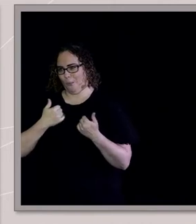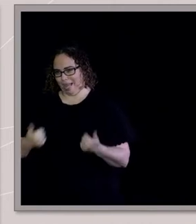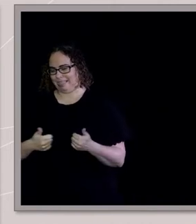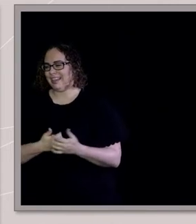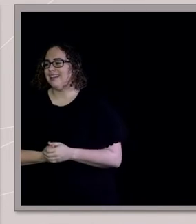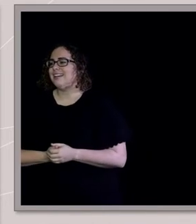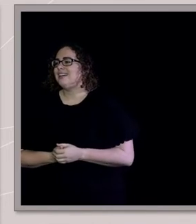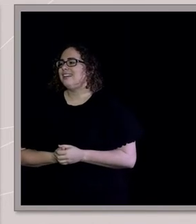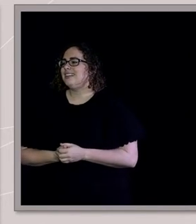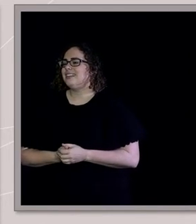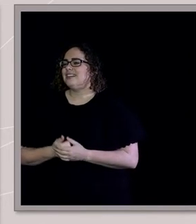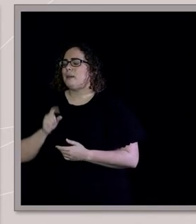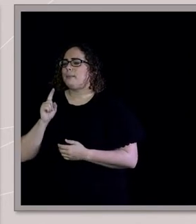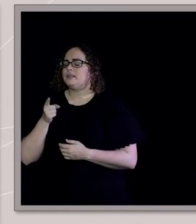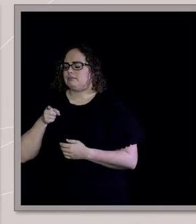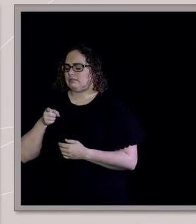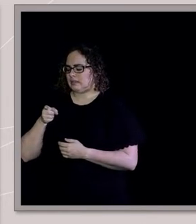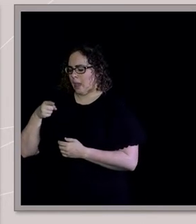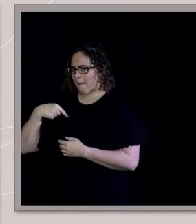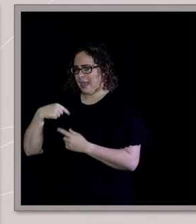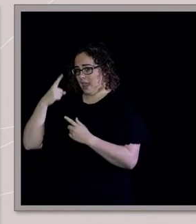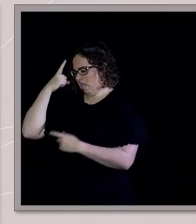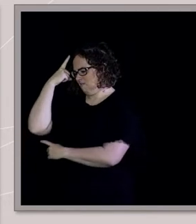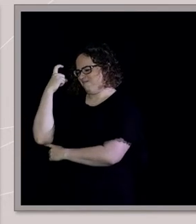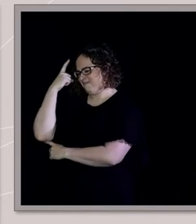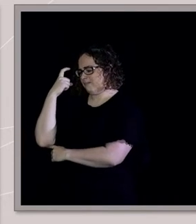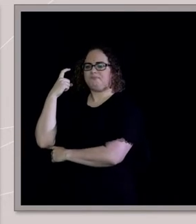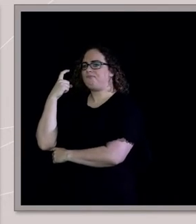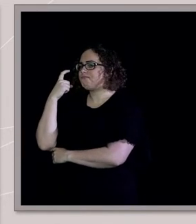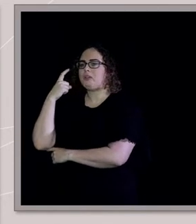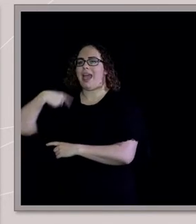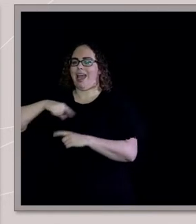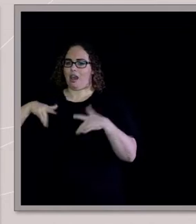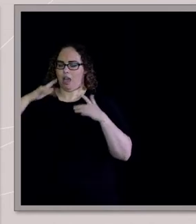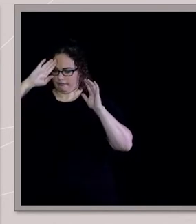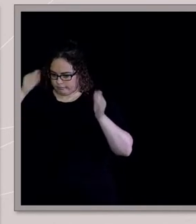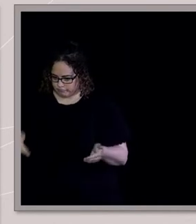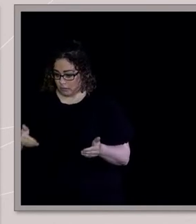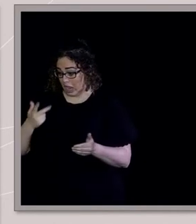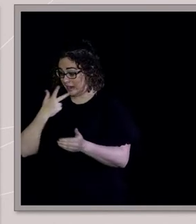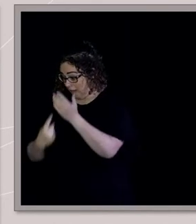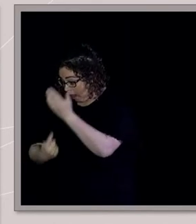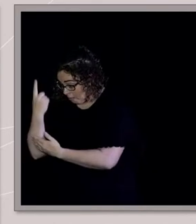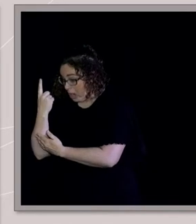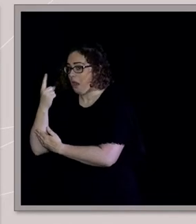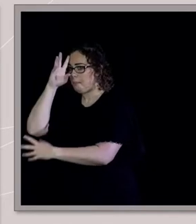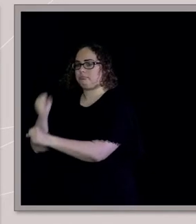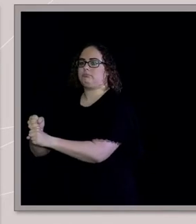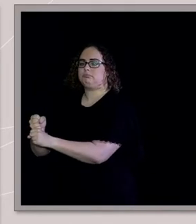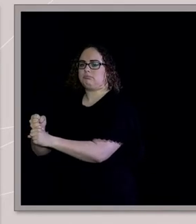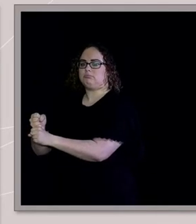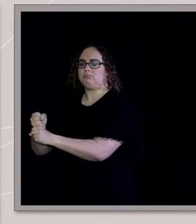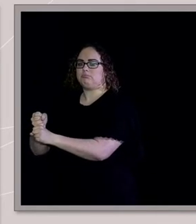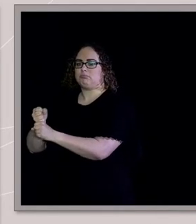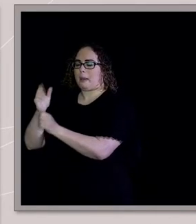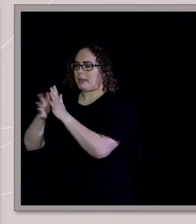Anyway, there was no room for scepticism. You know, this is what our lives were centred around. This was like the foundation of our walk in the Lord,